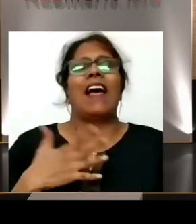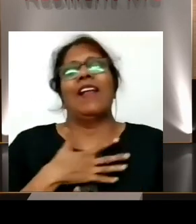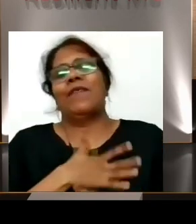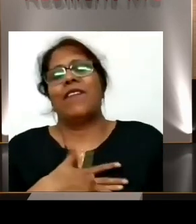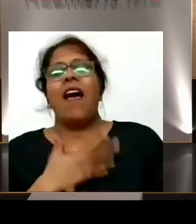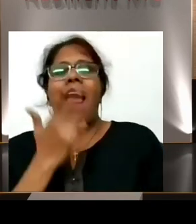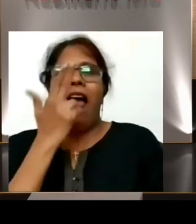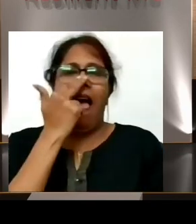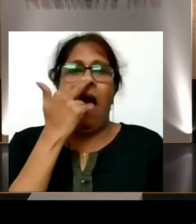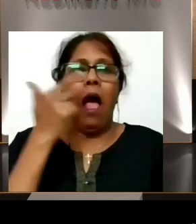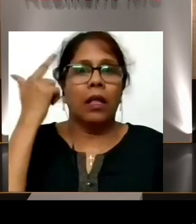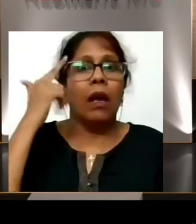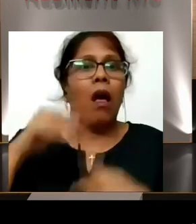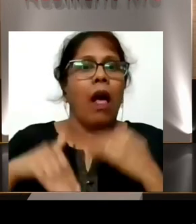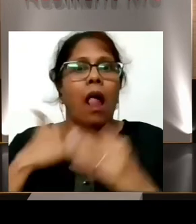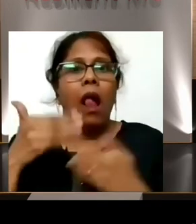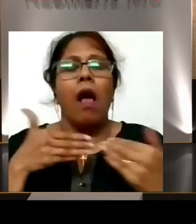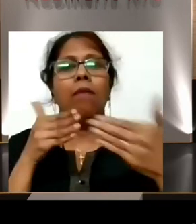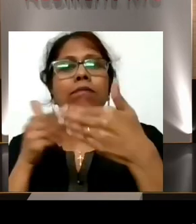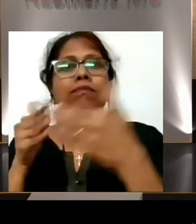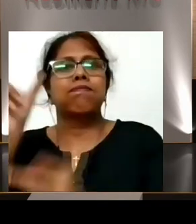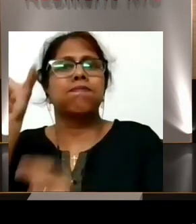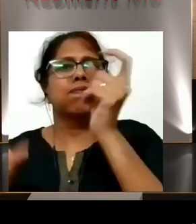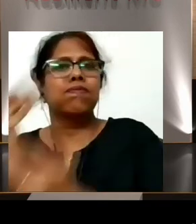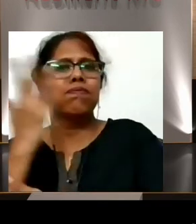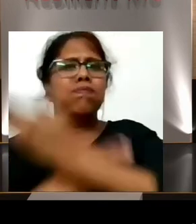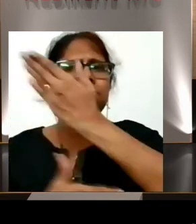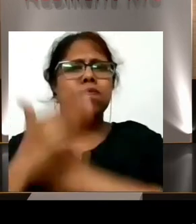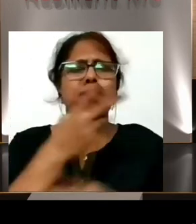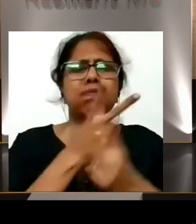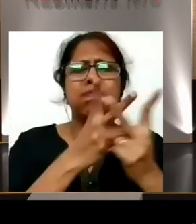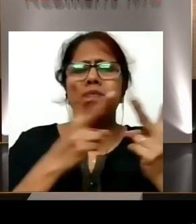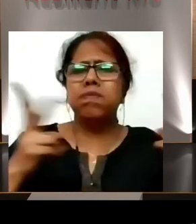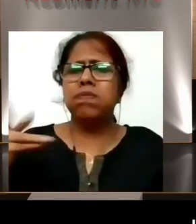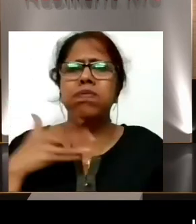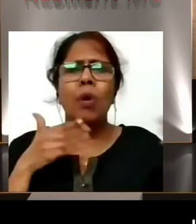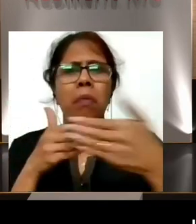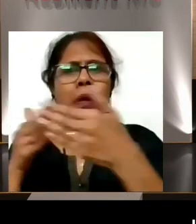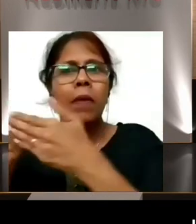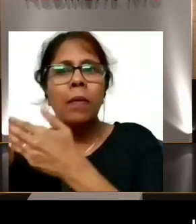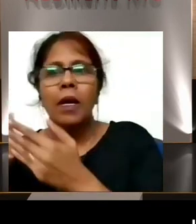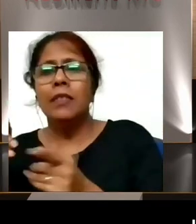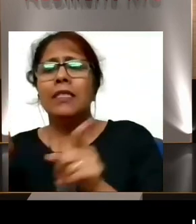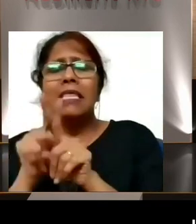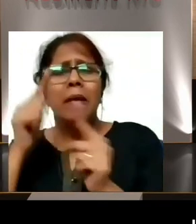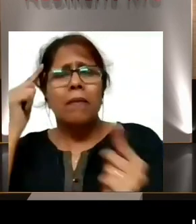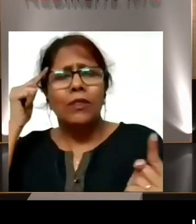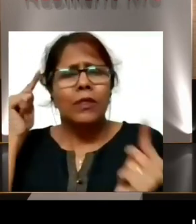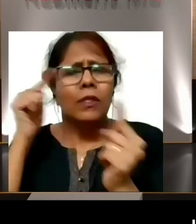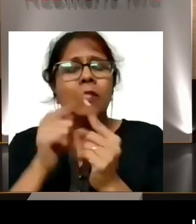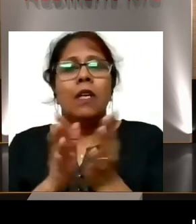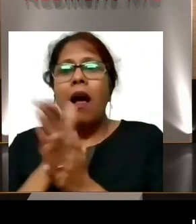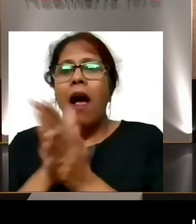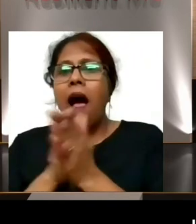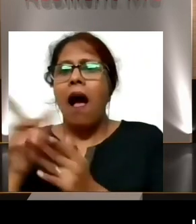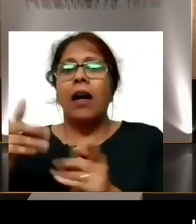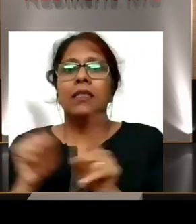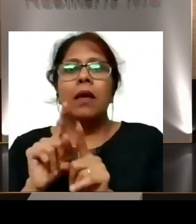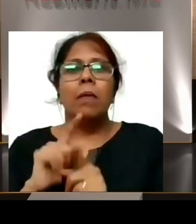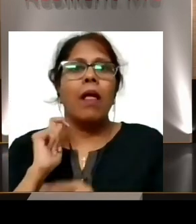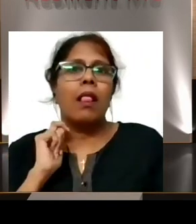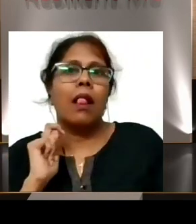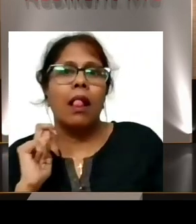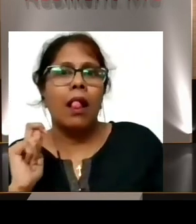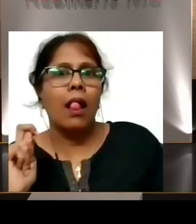and then when I meet multiple people with disability, having the love for the same sport, I just got some magnetic attraction towards the sport.